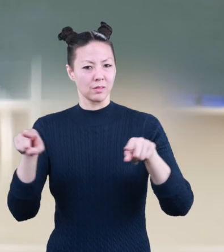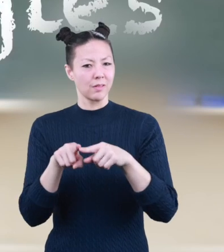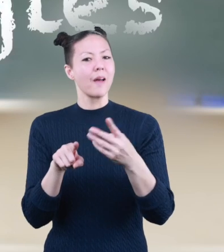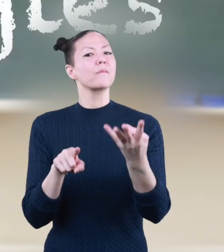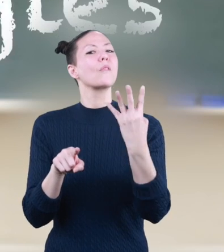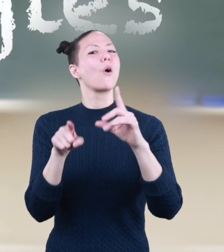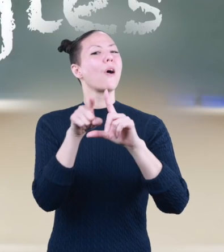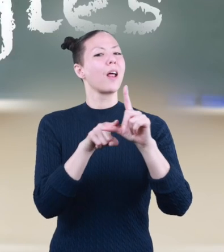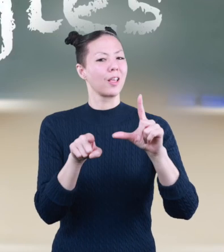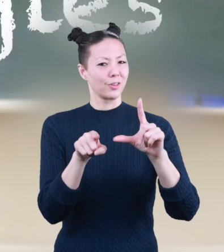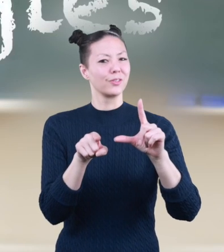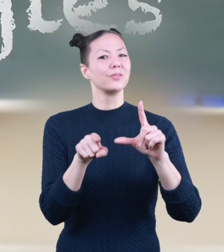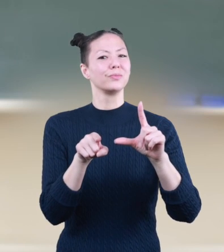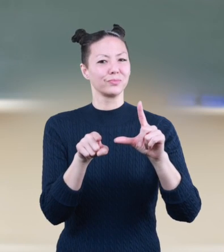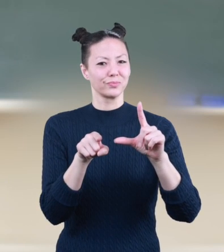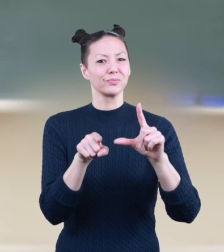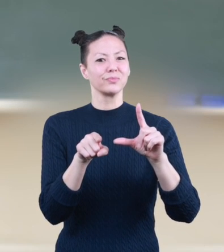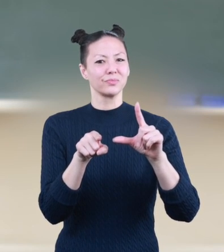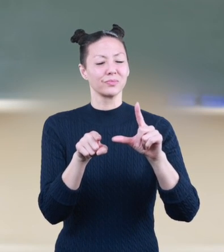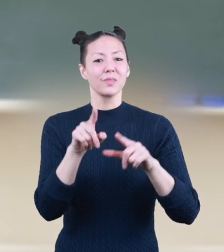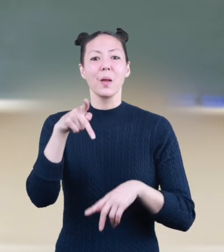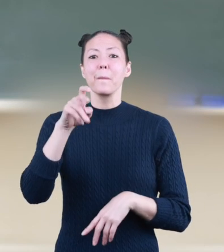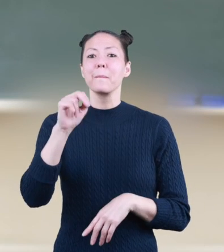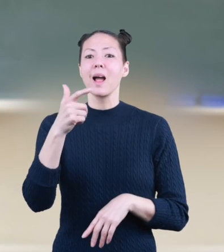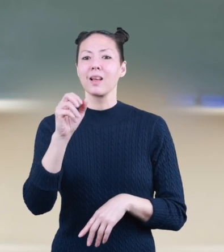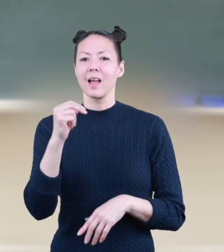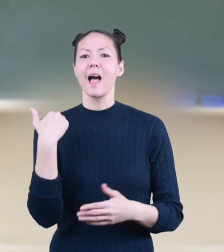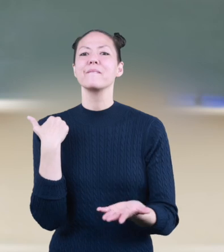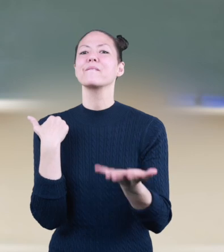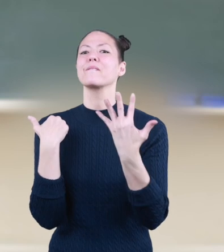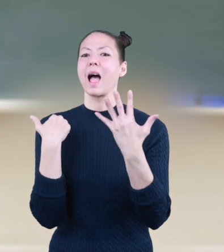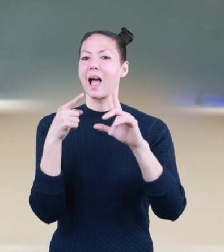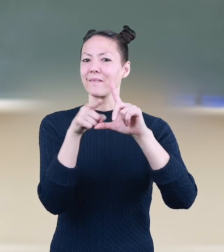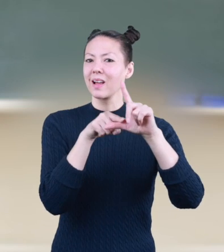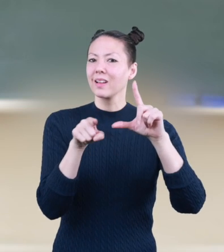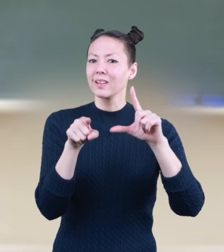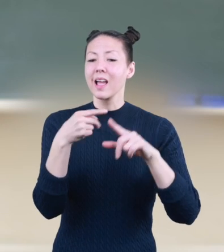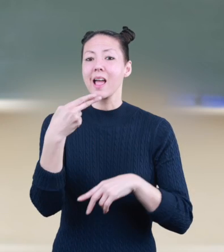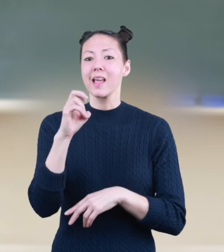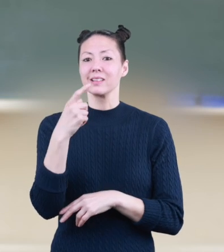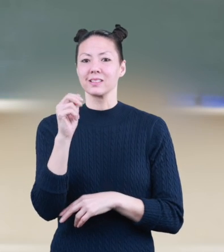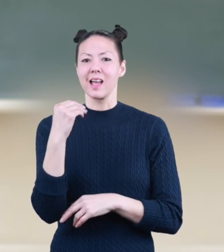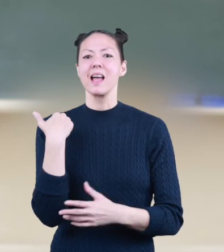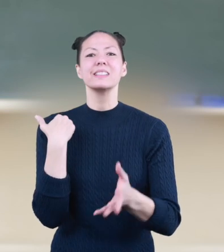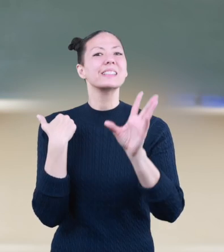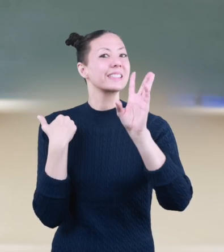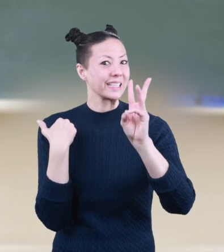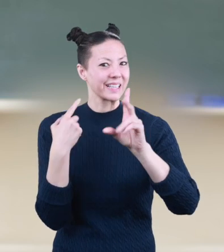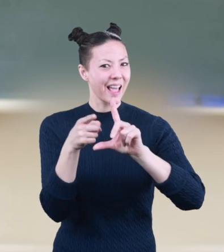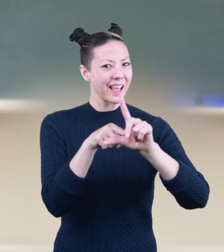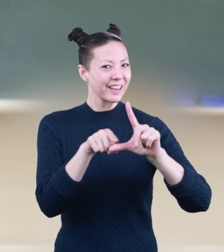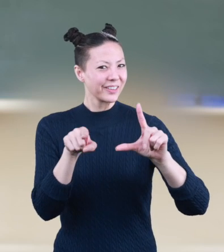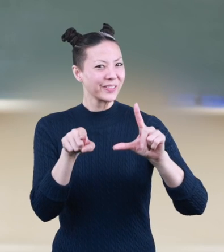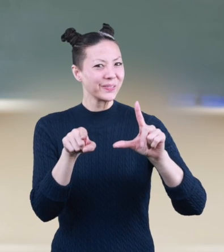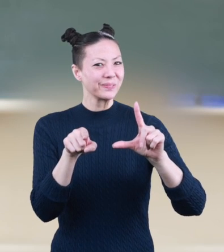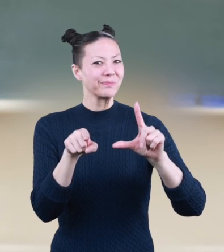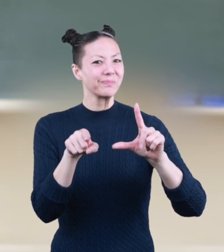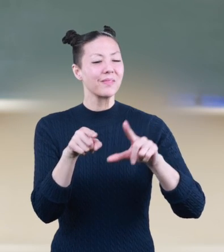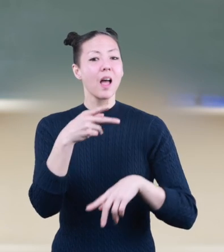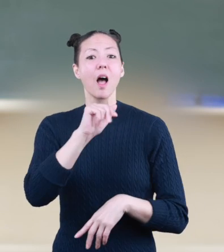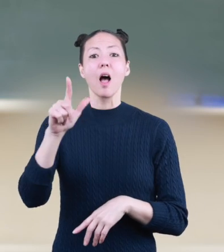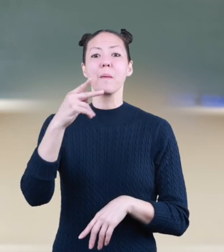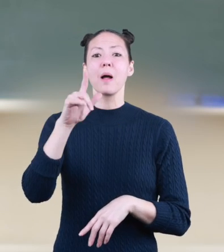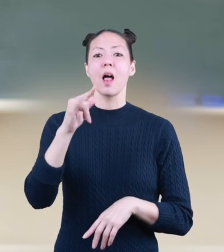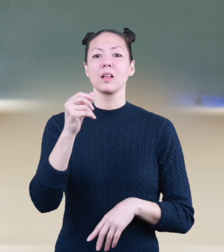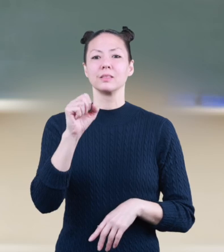each have four angles. A pentagon has five angles, and a hexagon has six angles. All